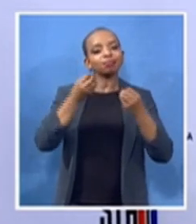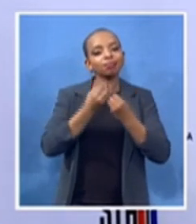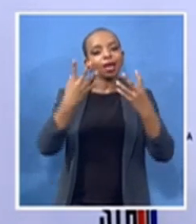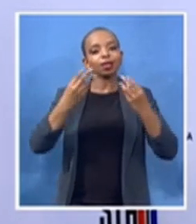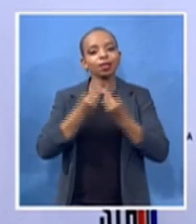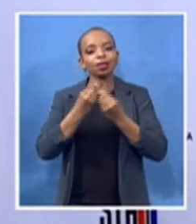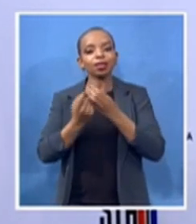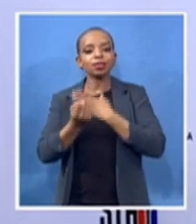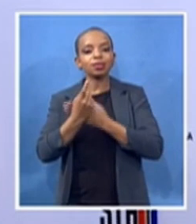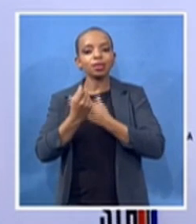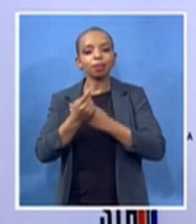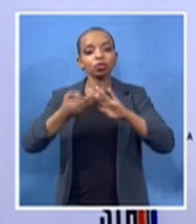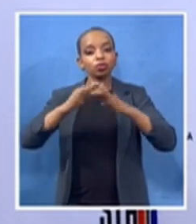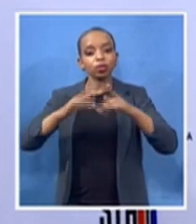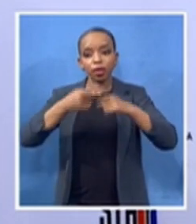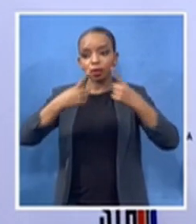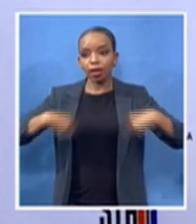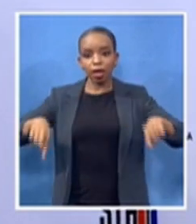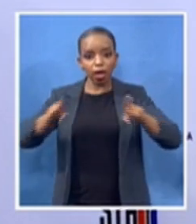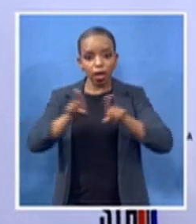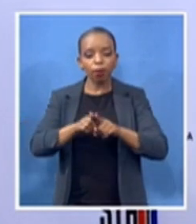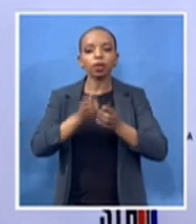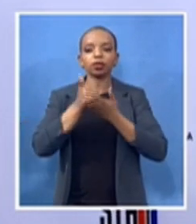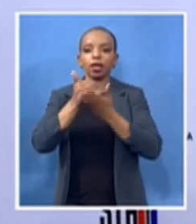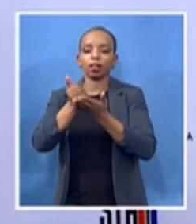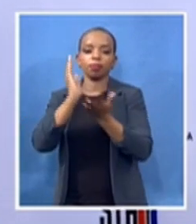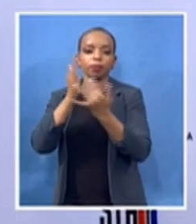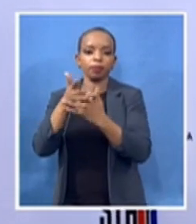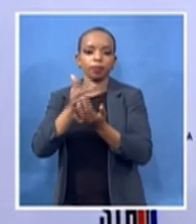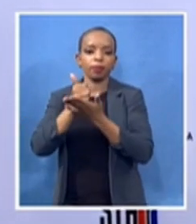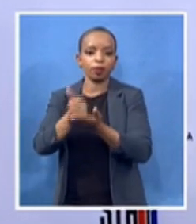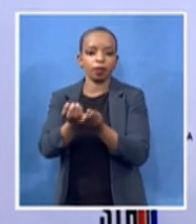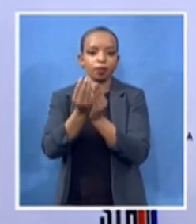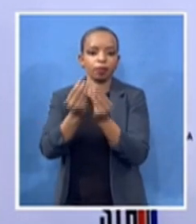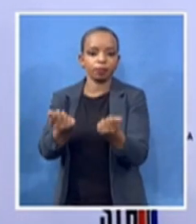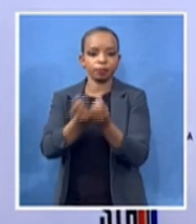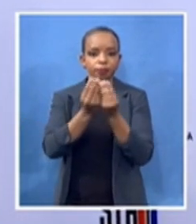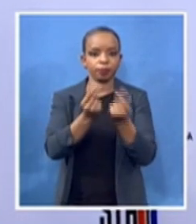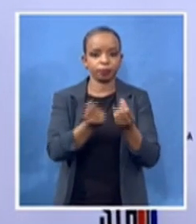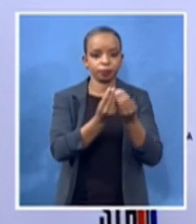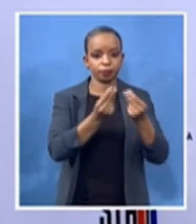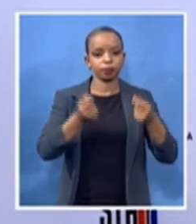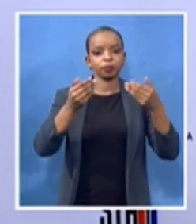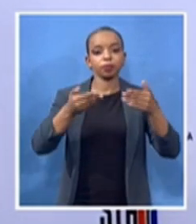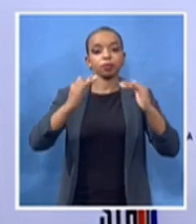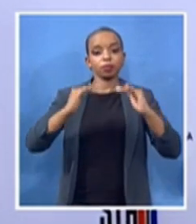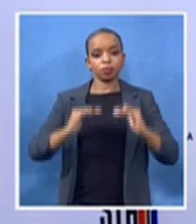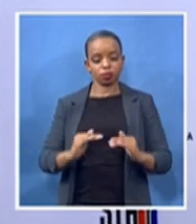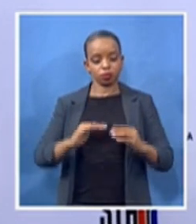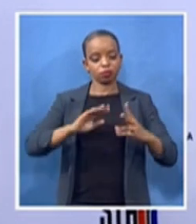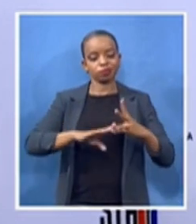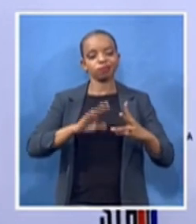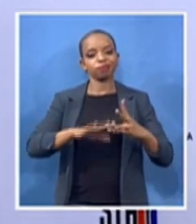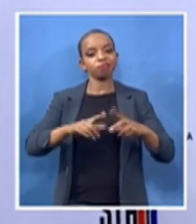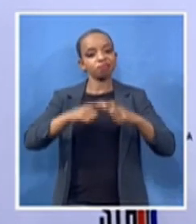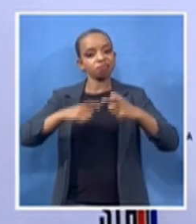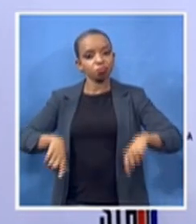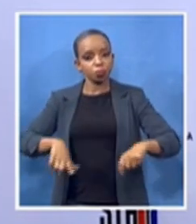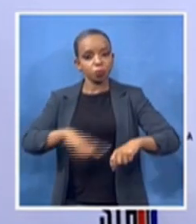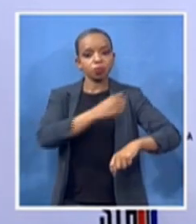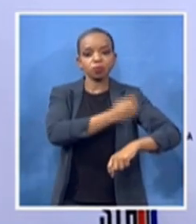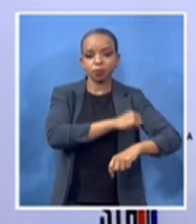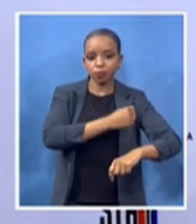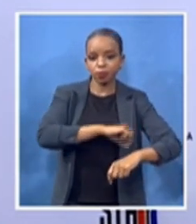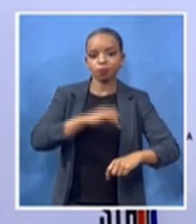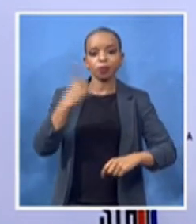also be doing a sanitary towel drive which has been accustomed already to the ccmmi and holding